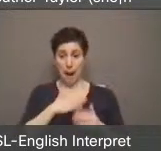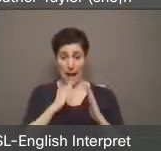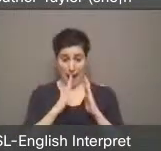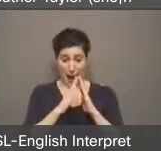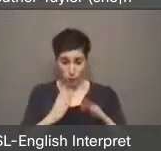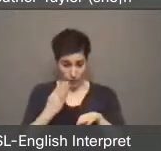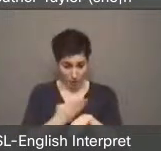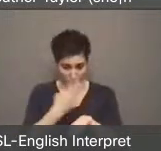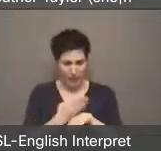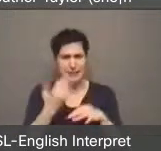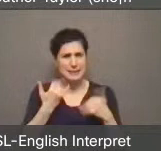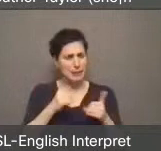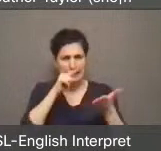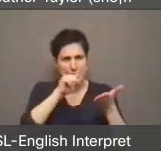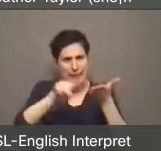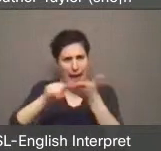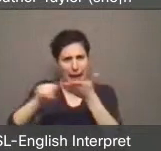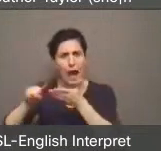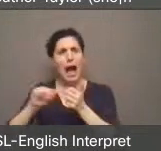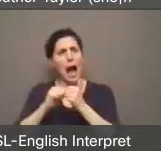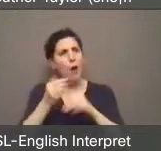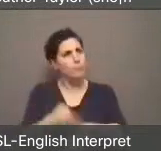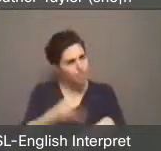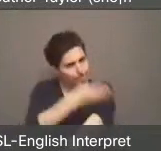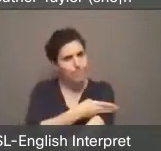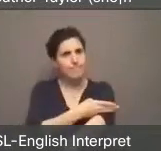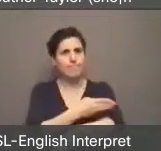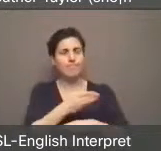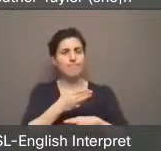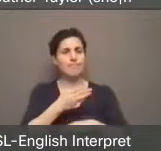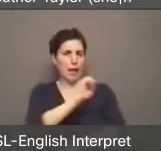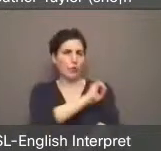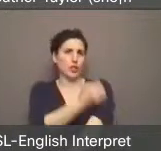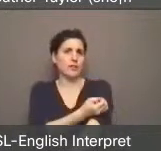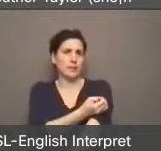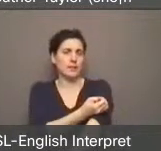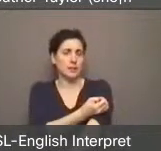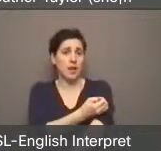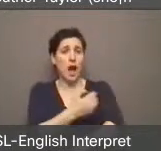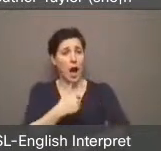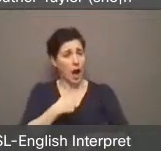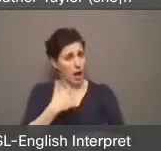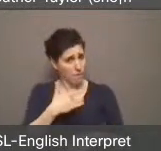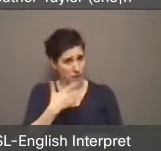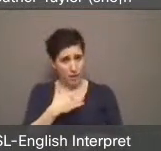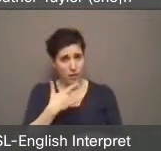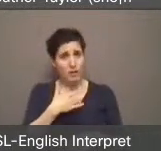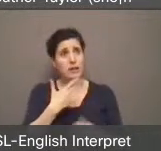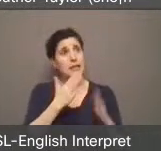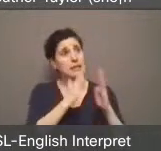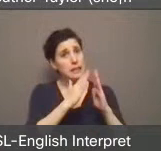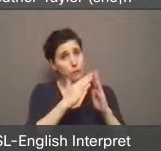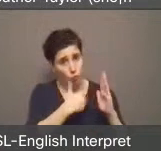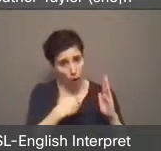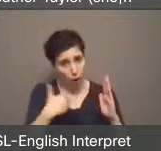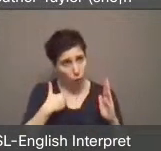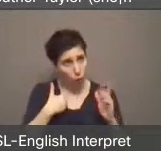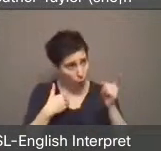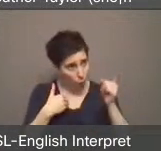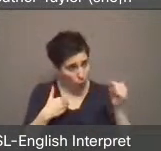process. I'm confident that if the City of Toronto Environment and Energy Division, and in particular